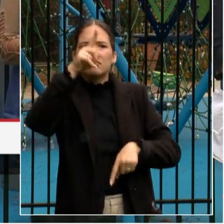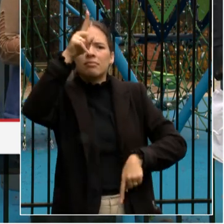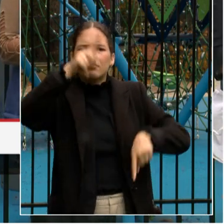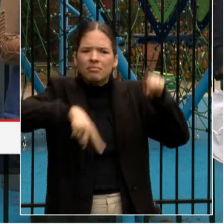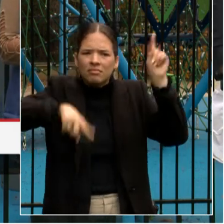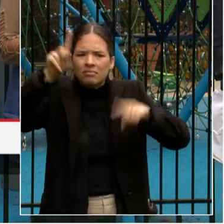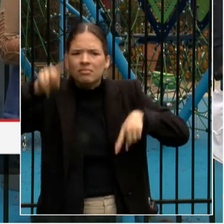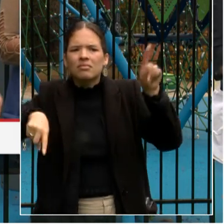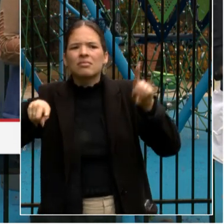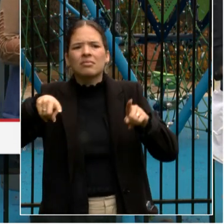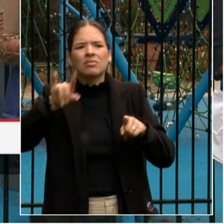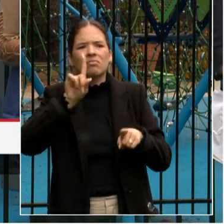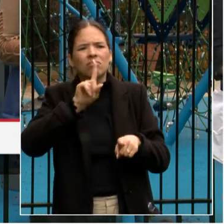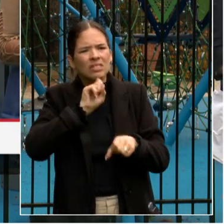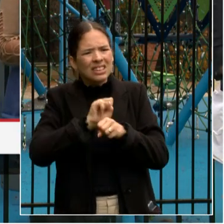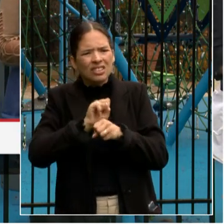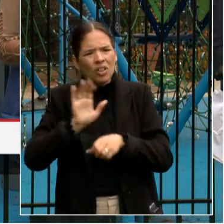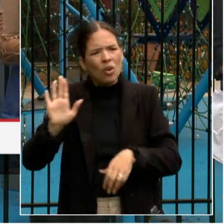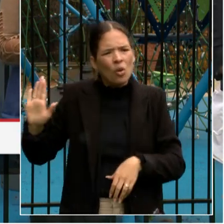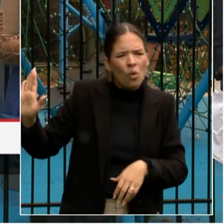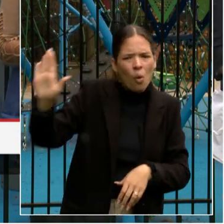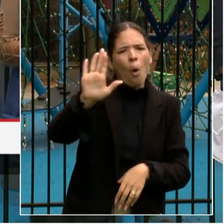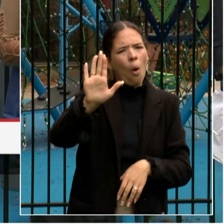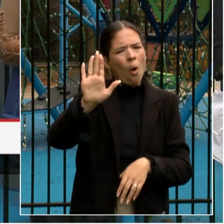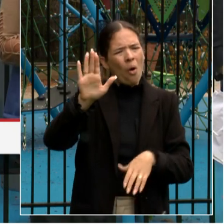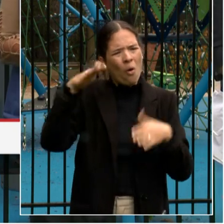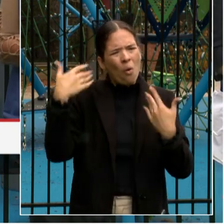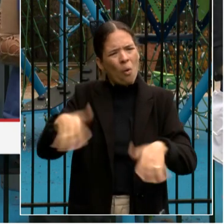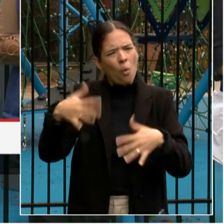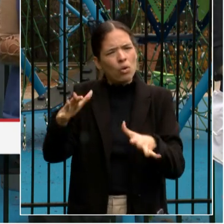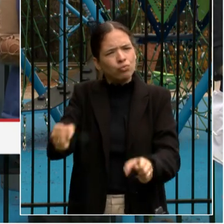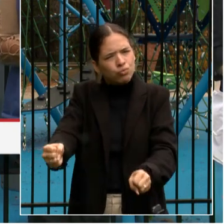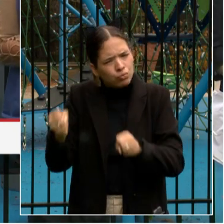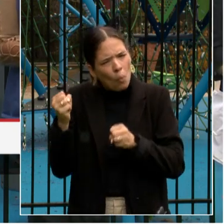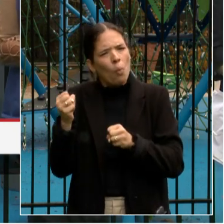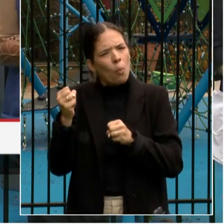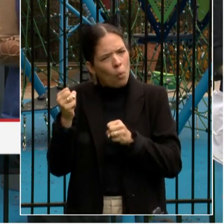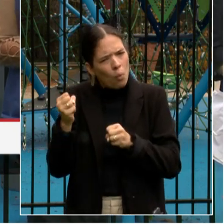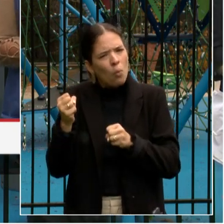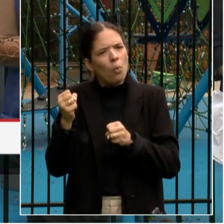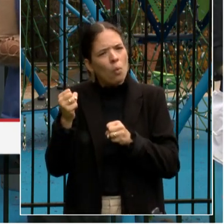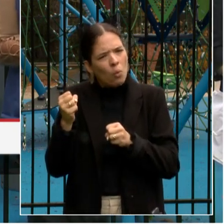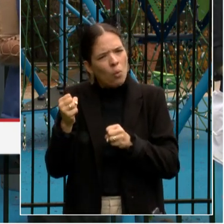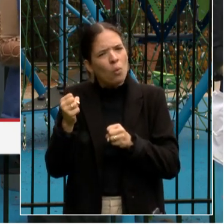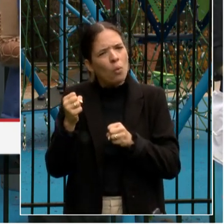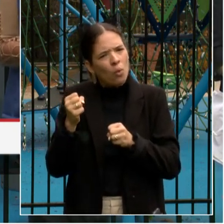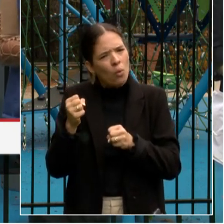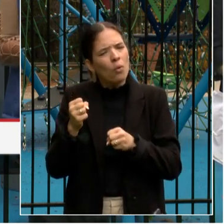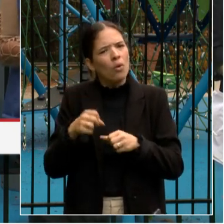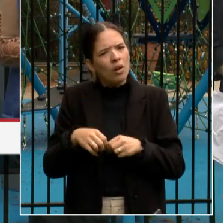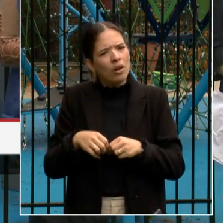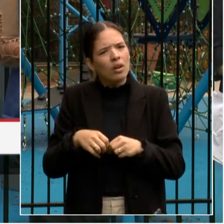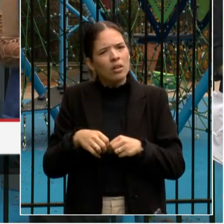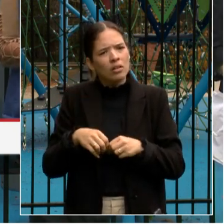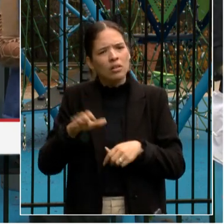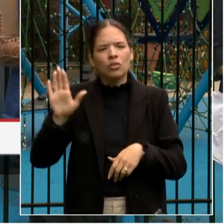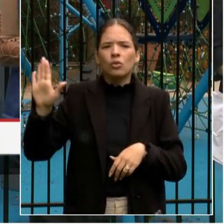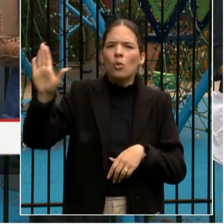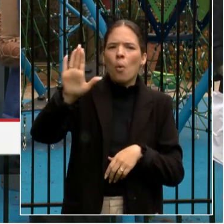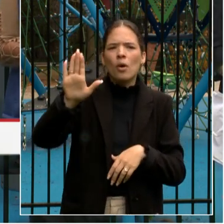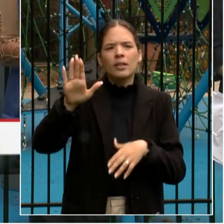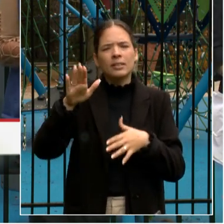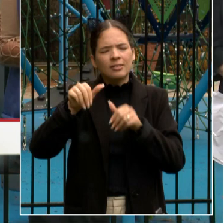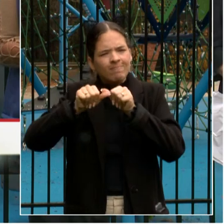strength. And it's something that we recognize. And it's part of our efforts to ensure that you stay on a path of